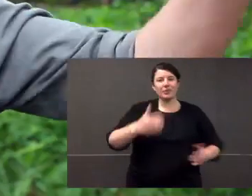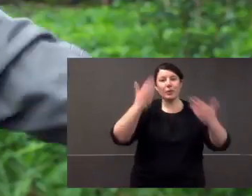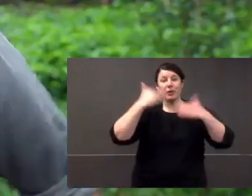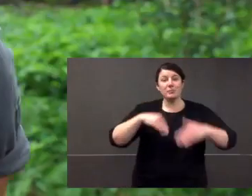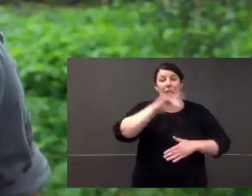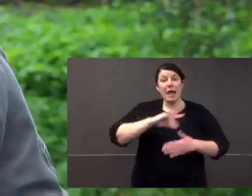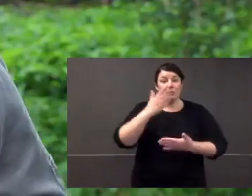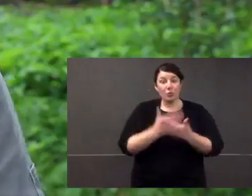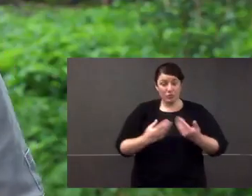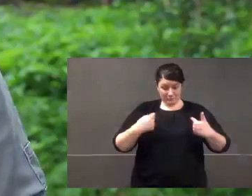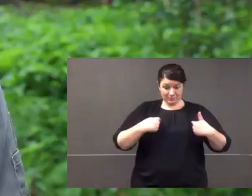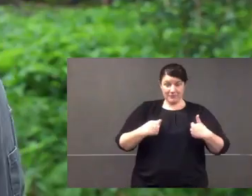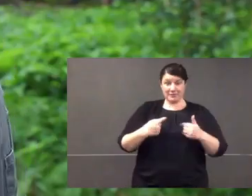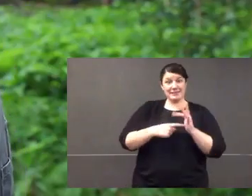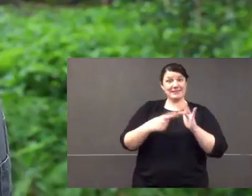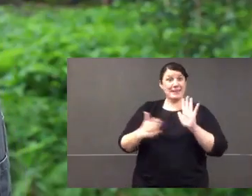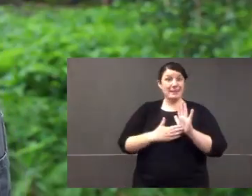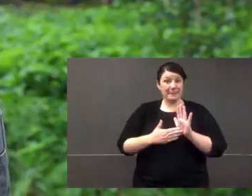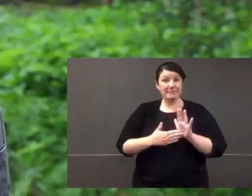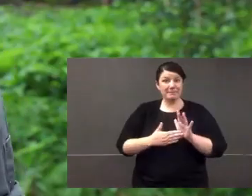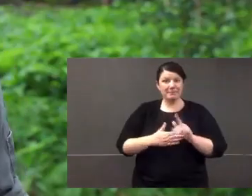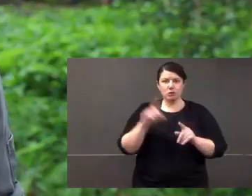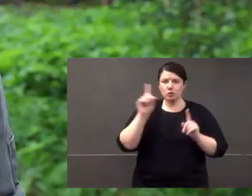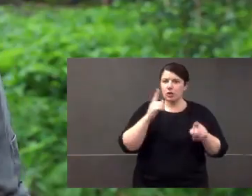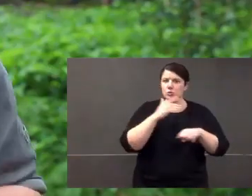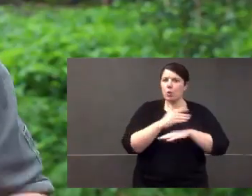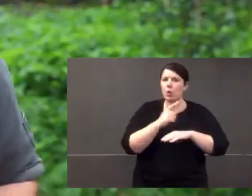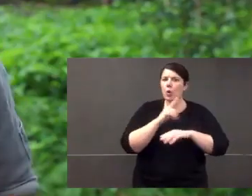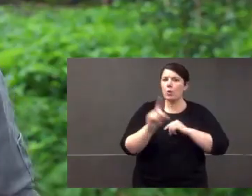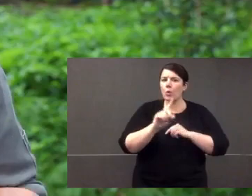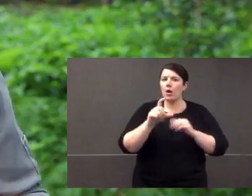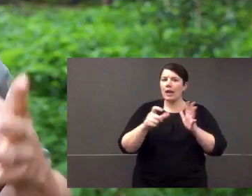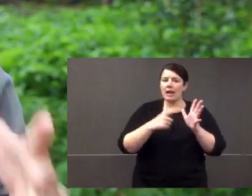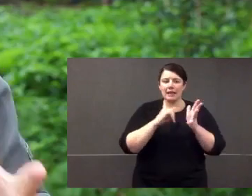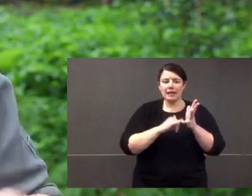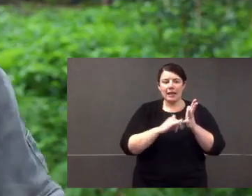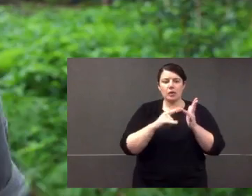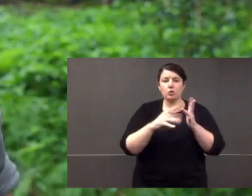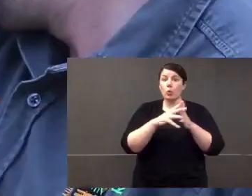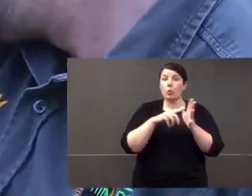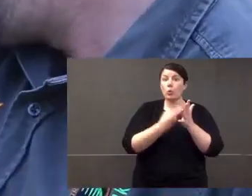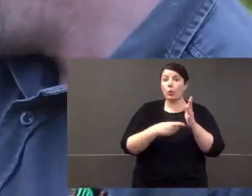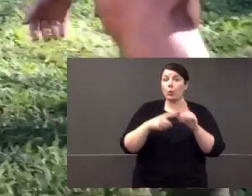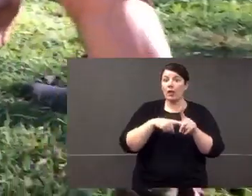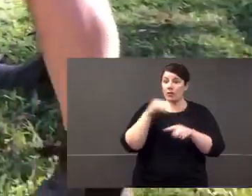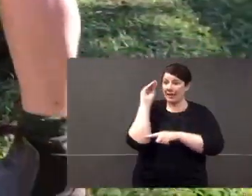G'day everyone, welcome to Animal Tales with Tim Faulkner. That's me, today I'm talking cassowaries.